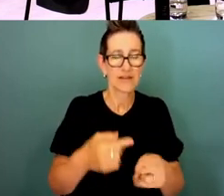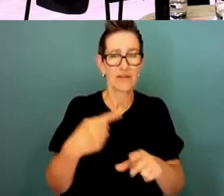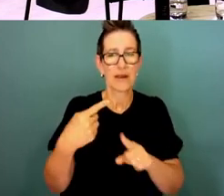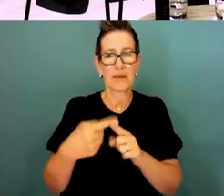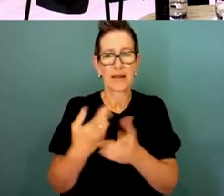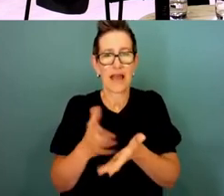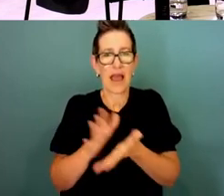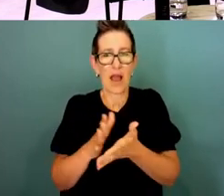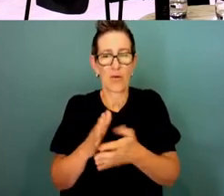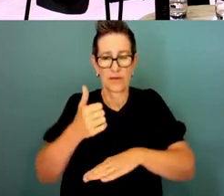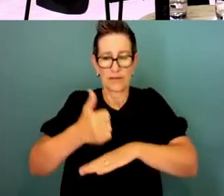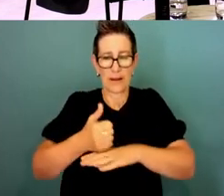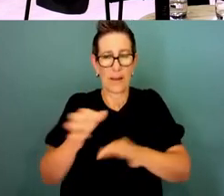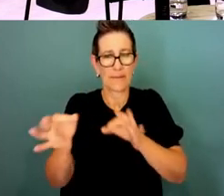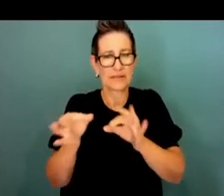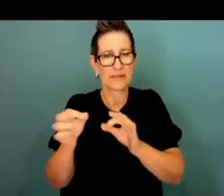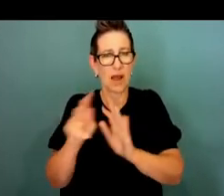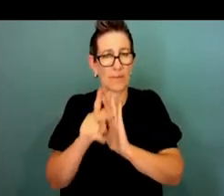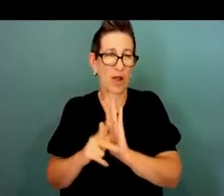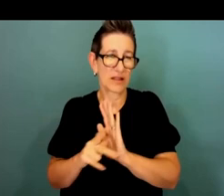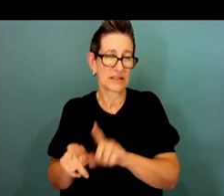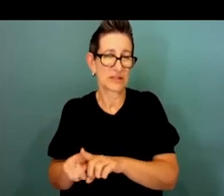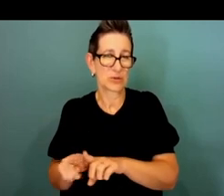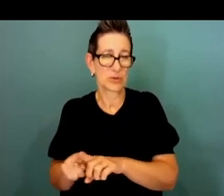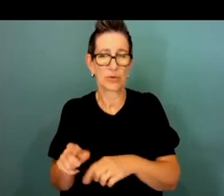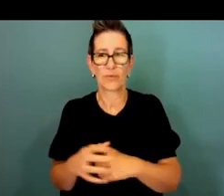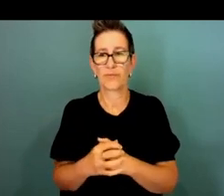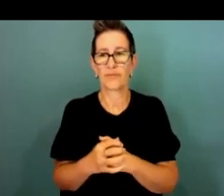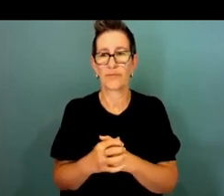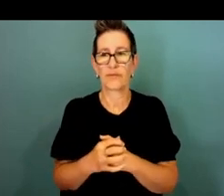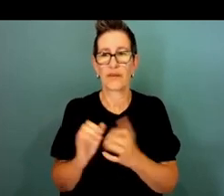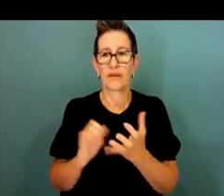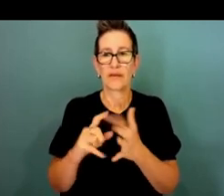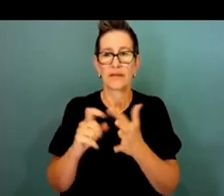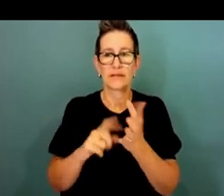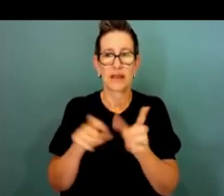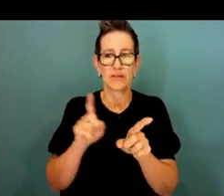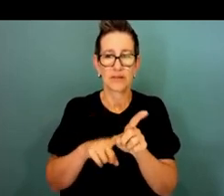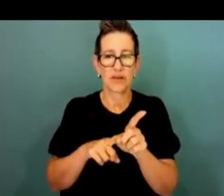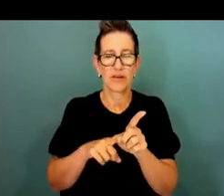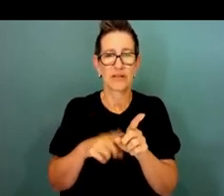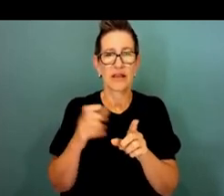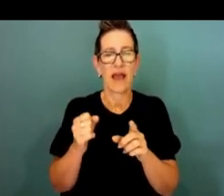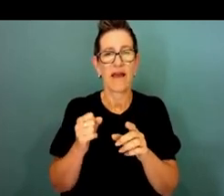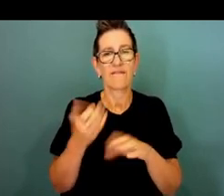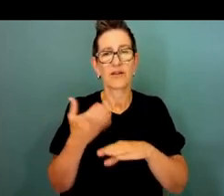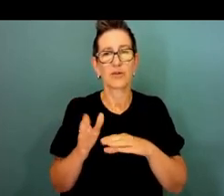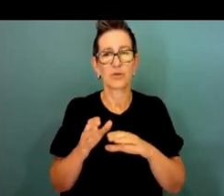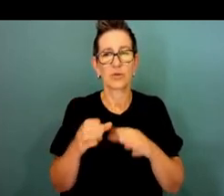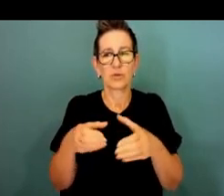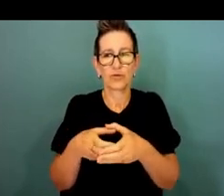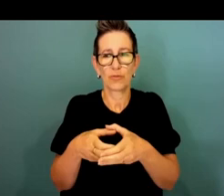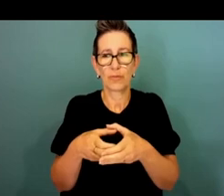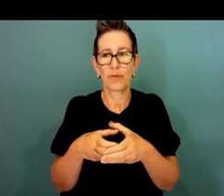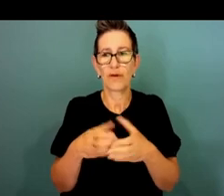first place. The secretaries have established a new partnerships subcommittee of secretaries board. Ray